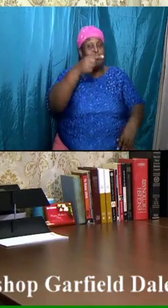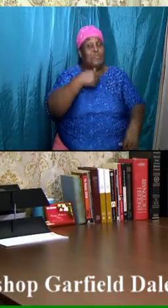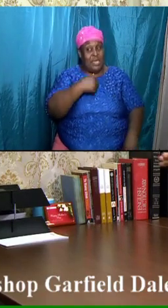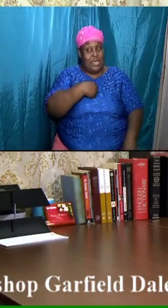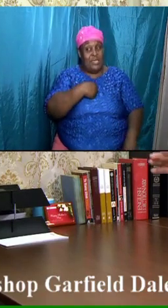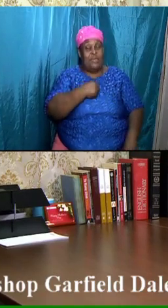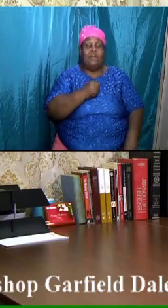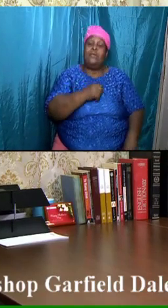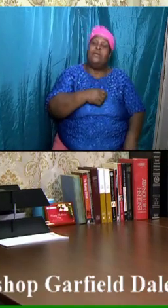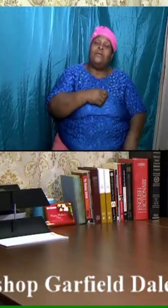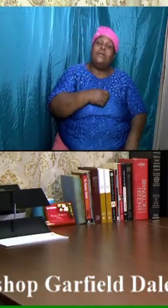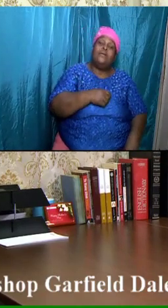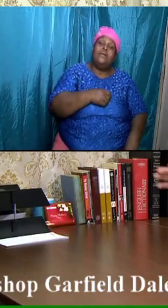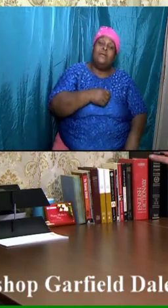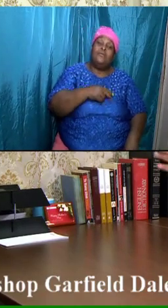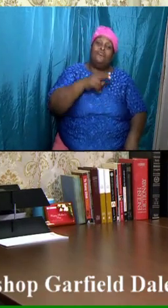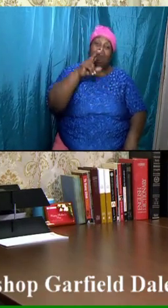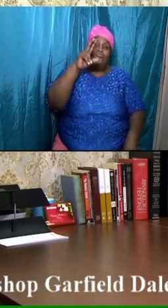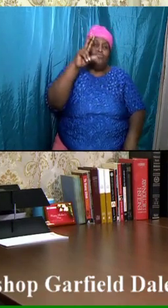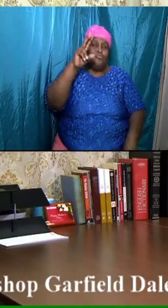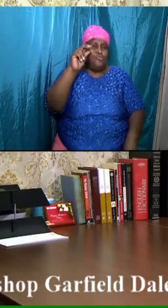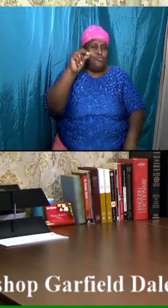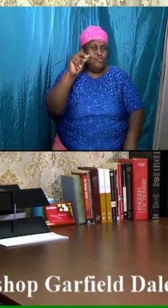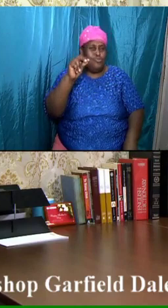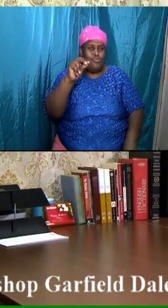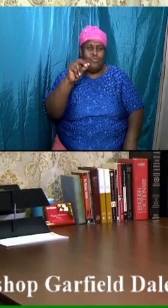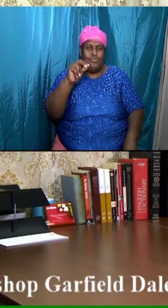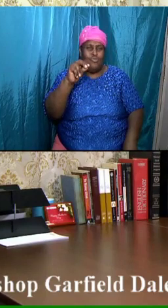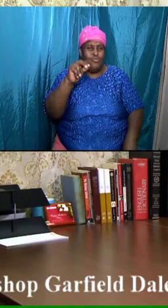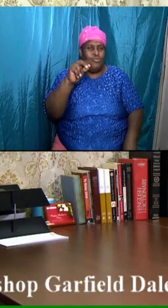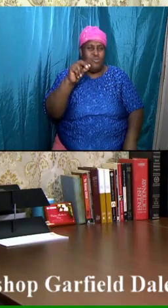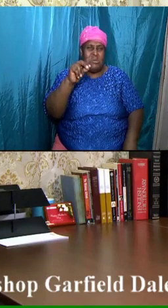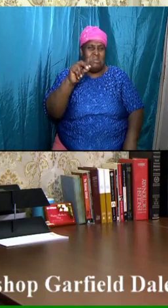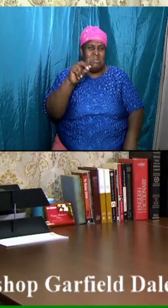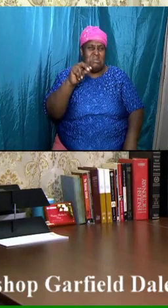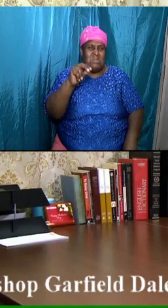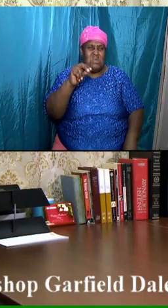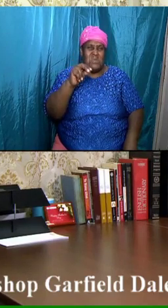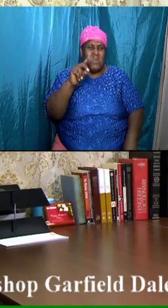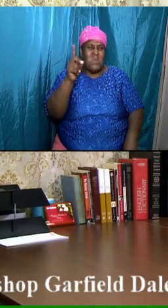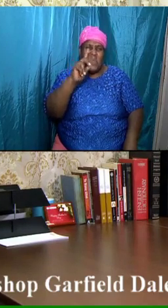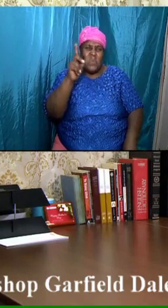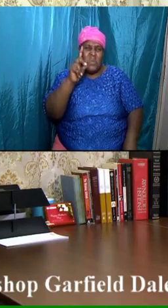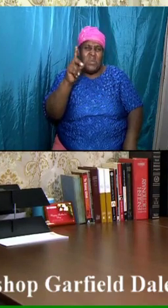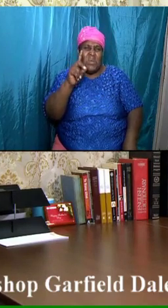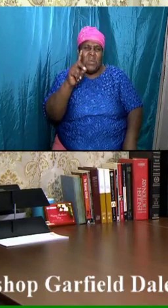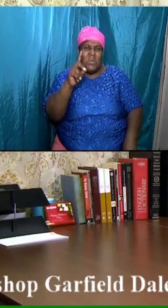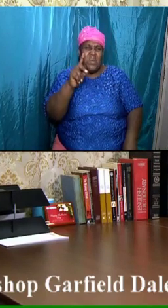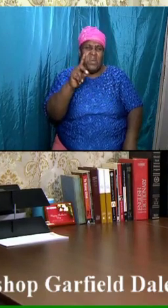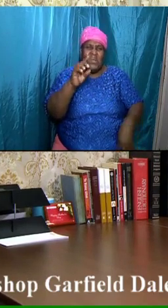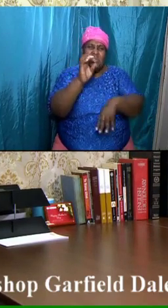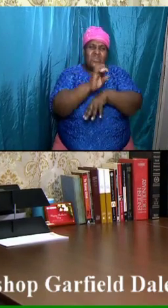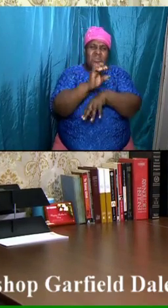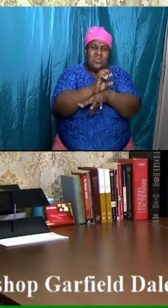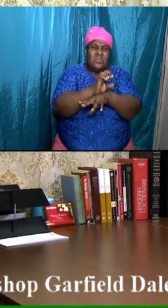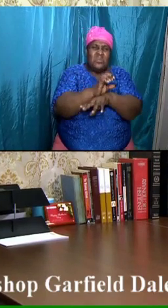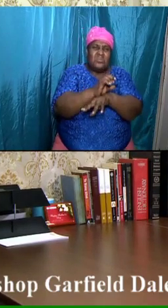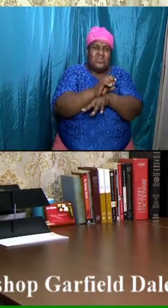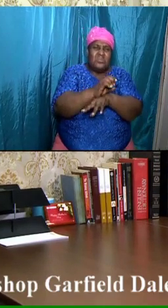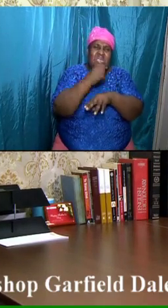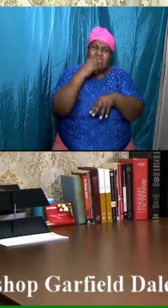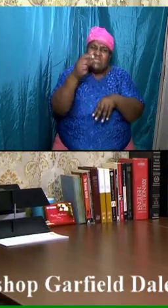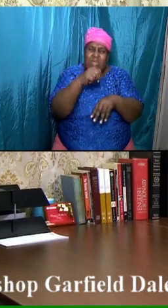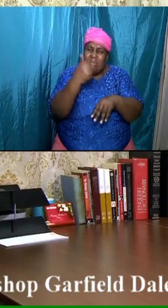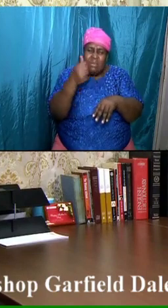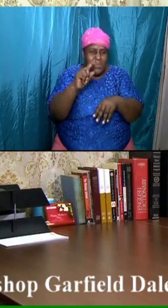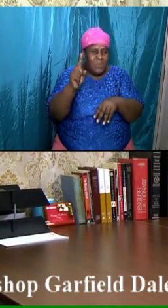No reference is made of the church anywhere. The tribulation period is going through no reference